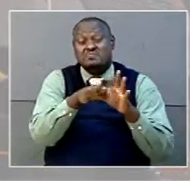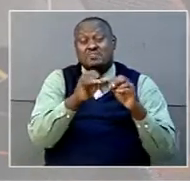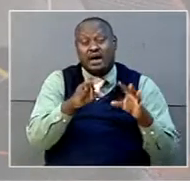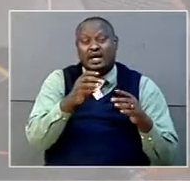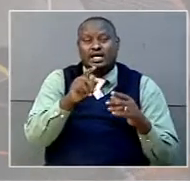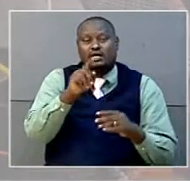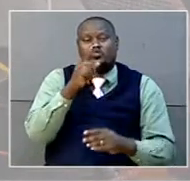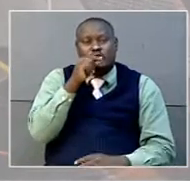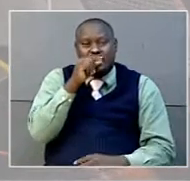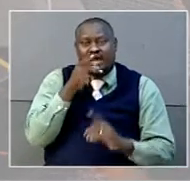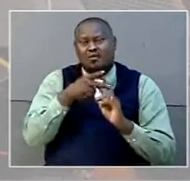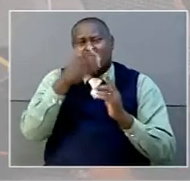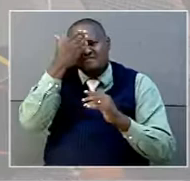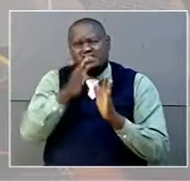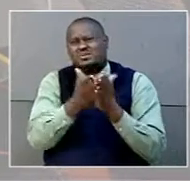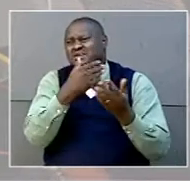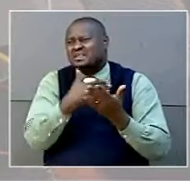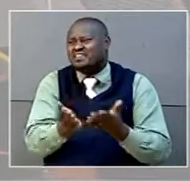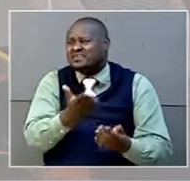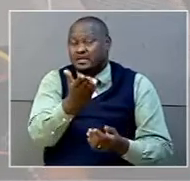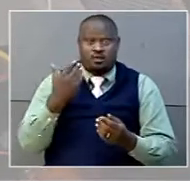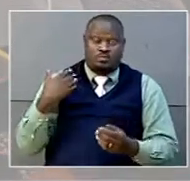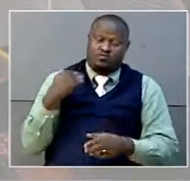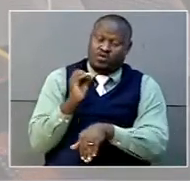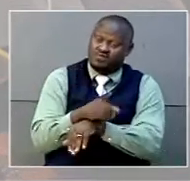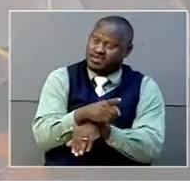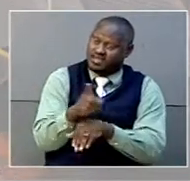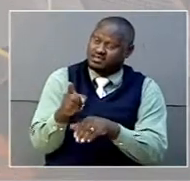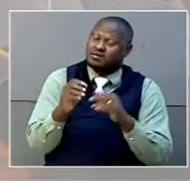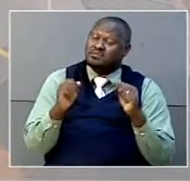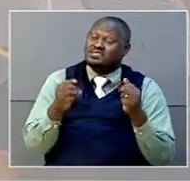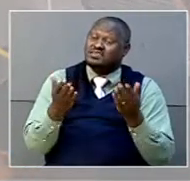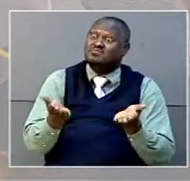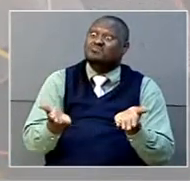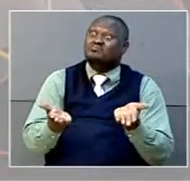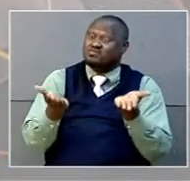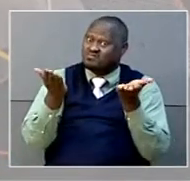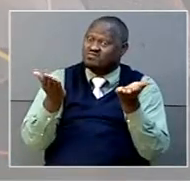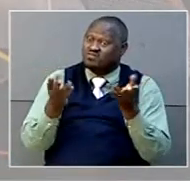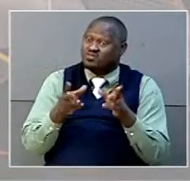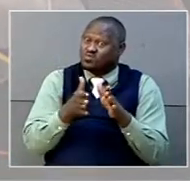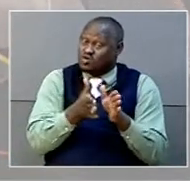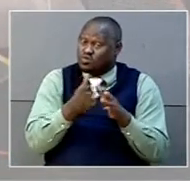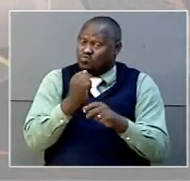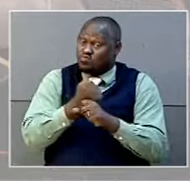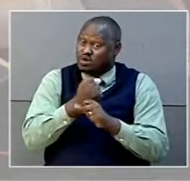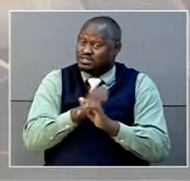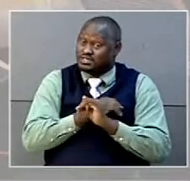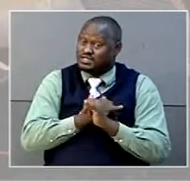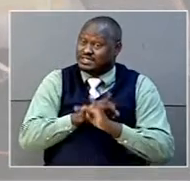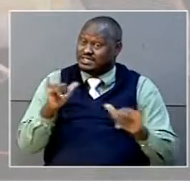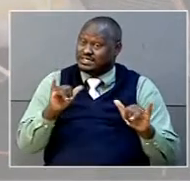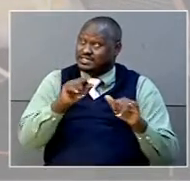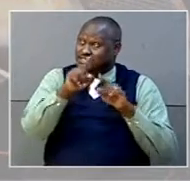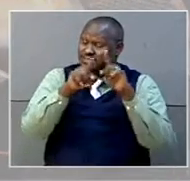The minister had beckoned district information officers to improve and empower them on how to perform their work better.